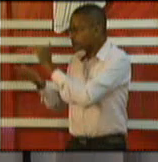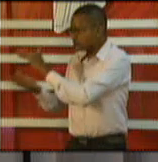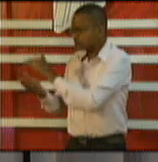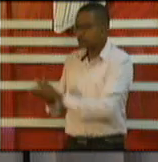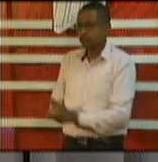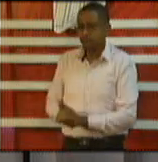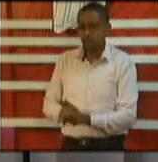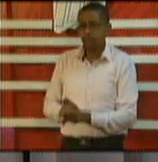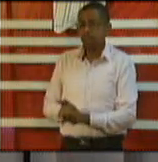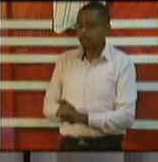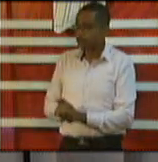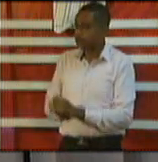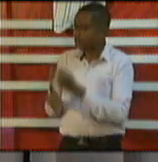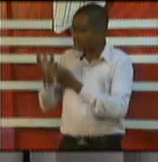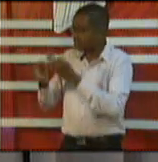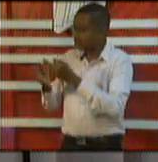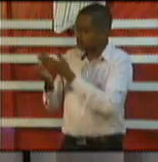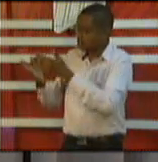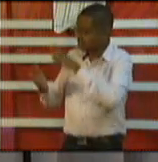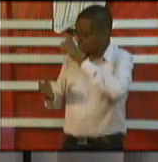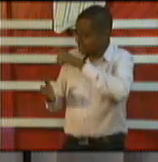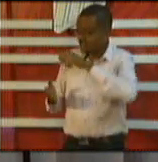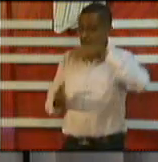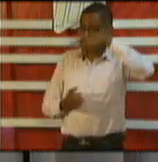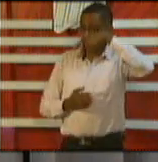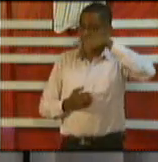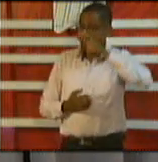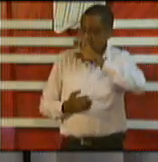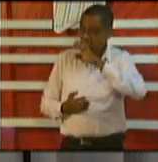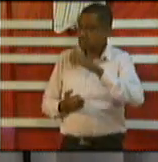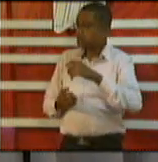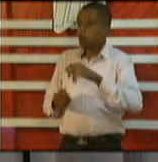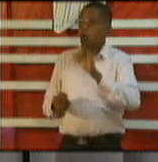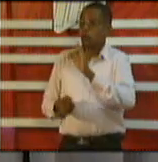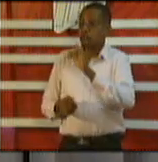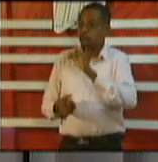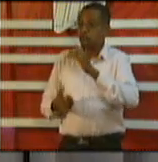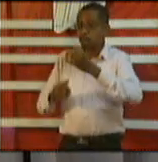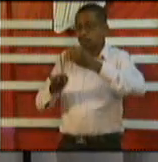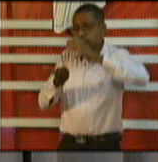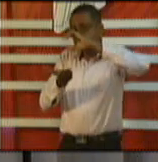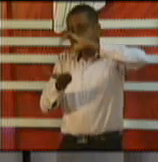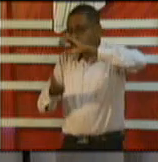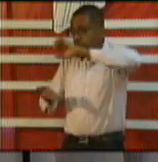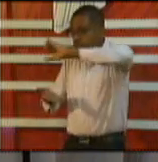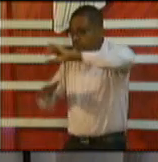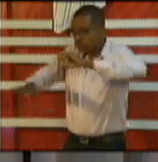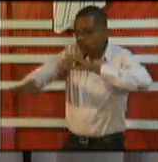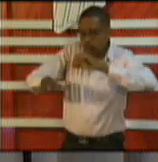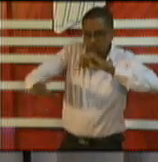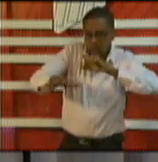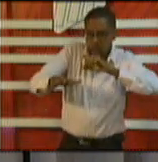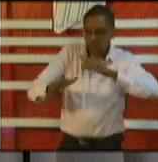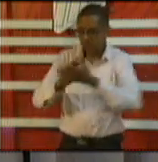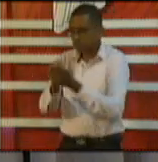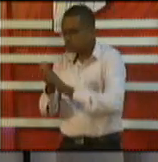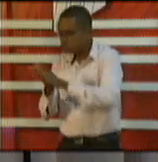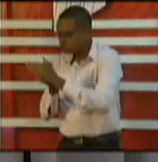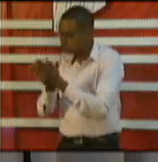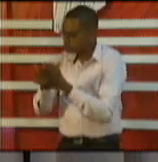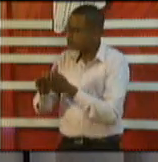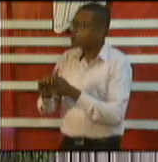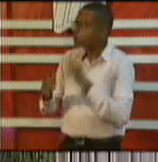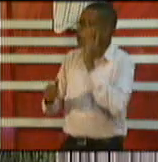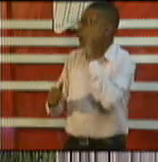sanitizers etc will be provided to the lifeguards because we do recognize the vital role that they play and I thank them for it